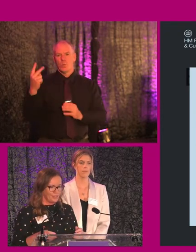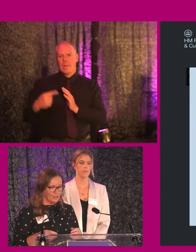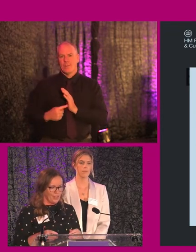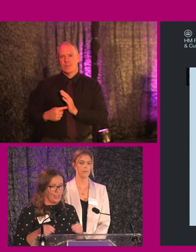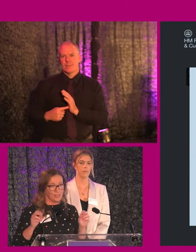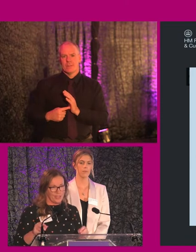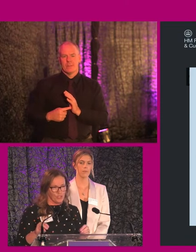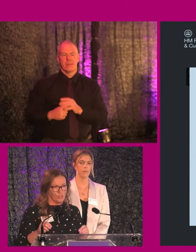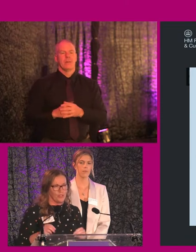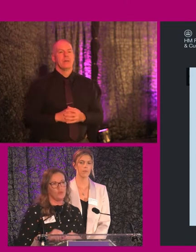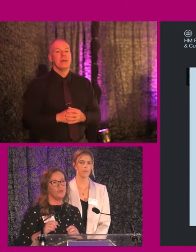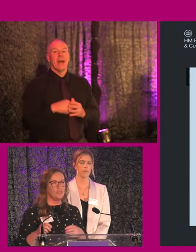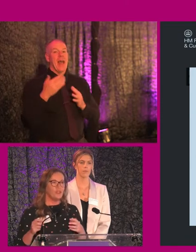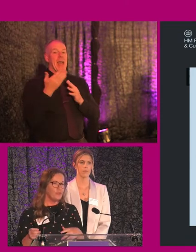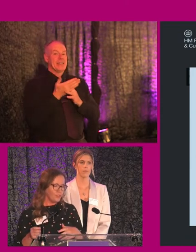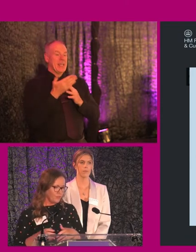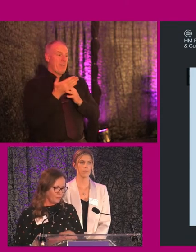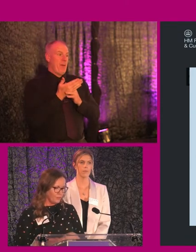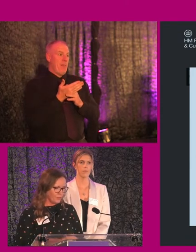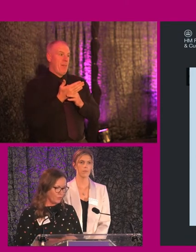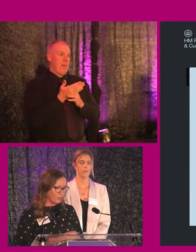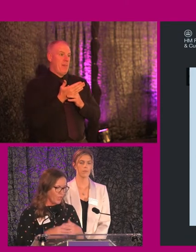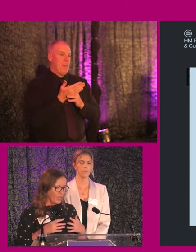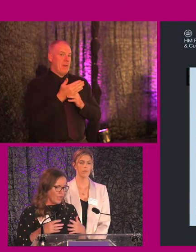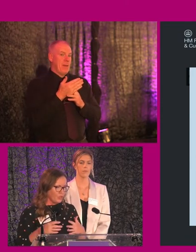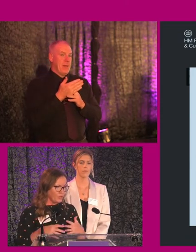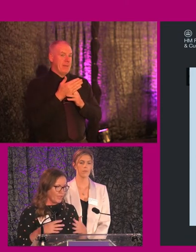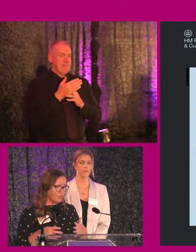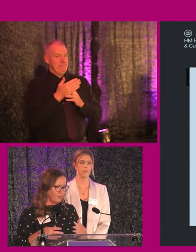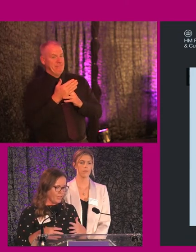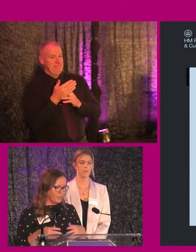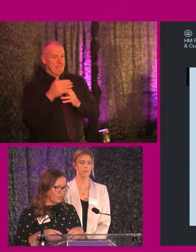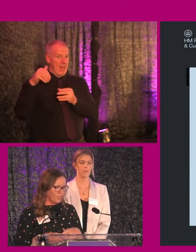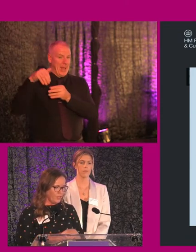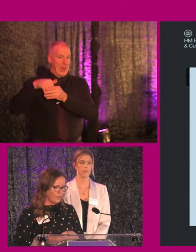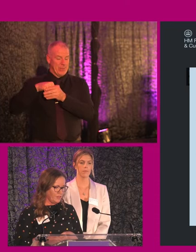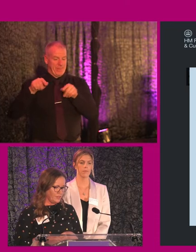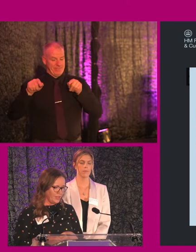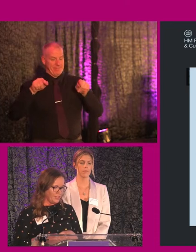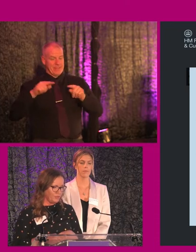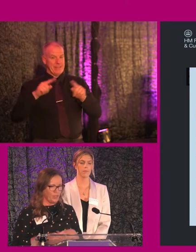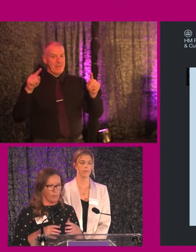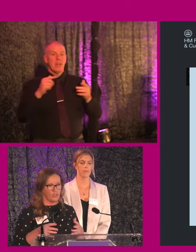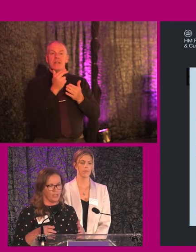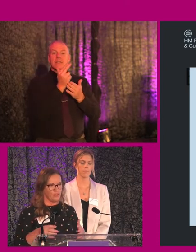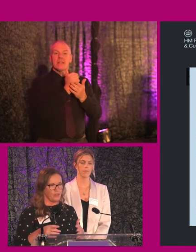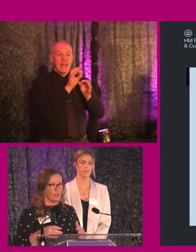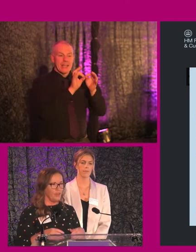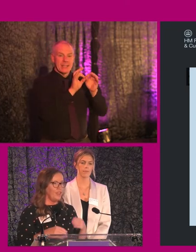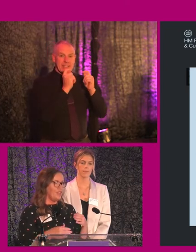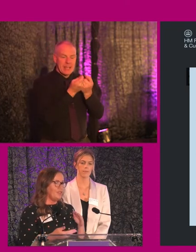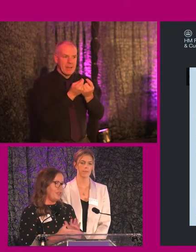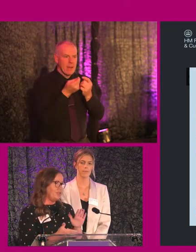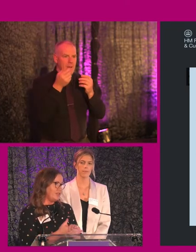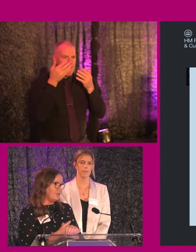It's accessible as opposed to inclusive. So you'll tend to find in the UK that design teams very much stick to that.